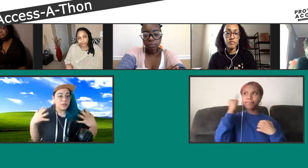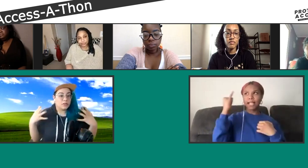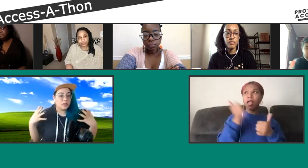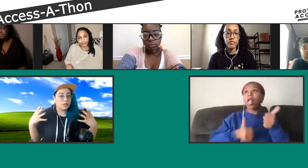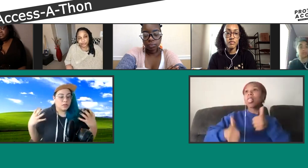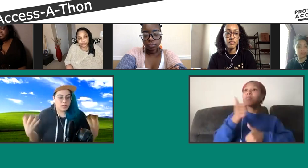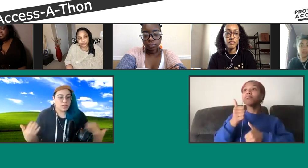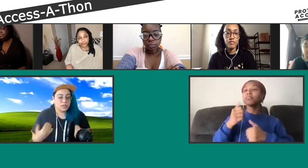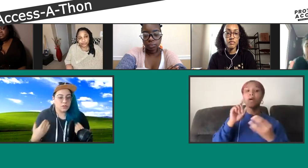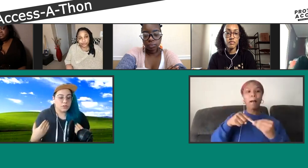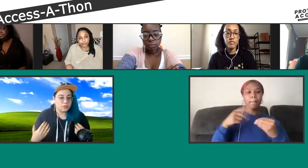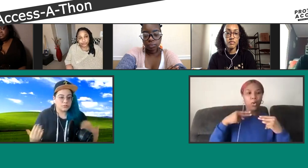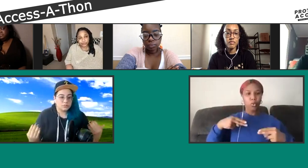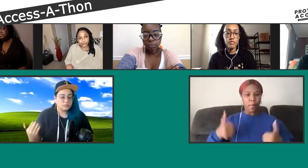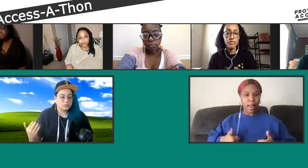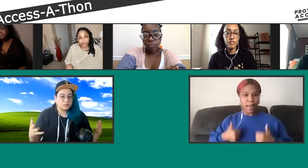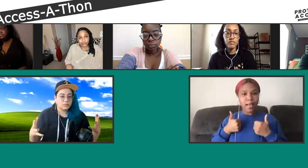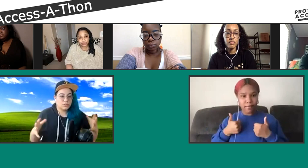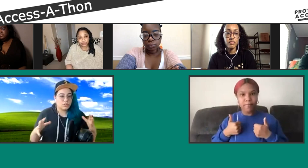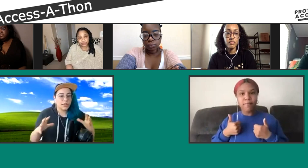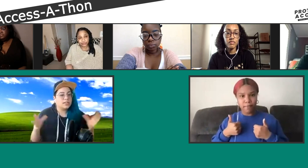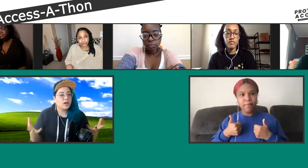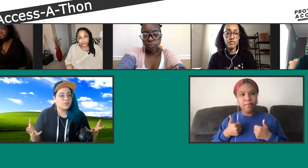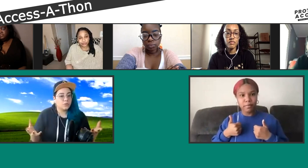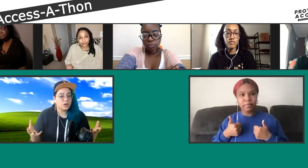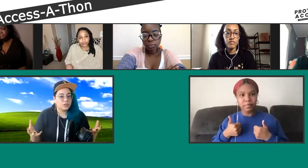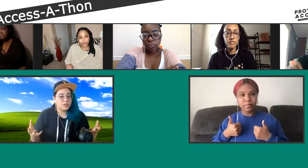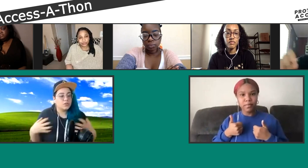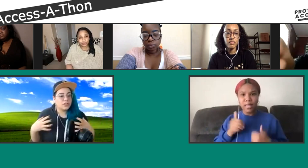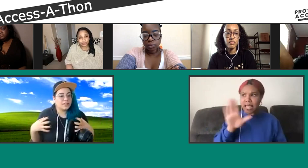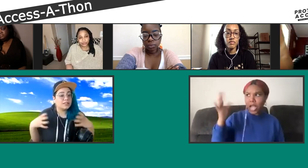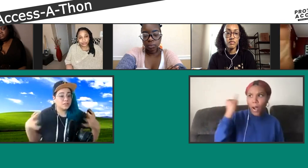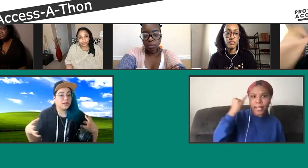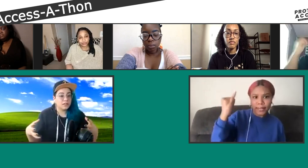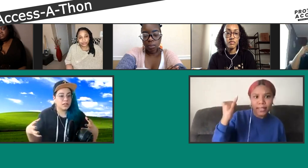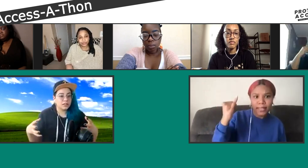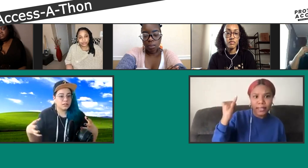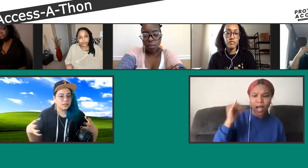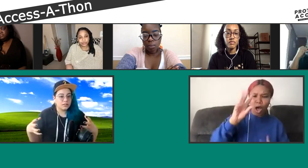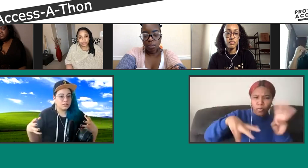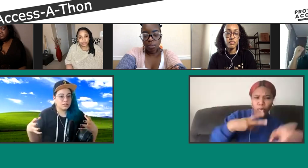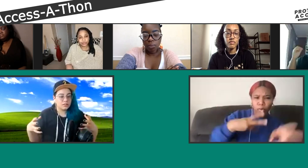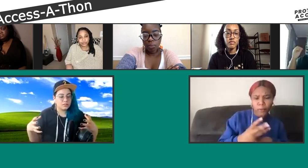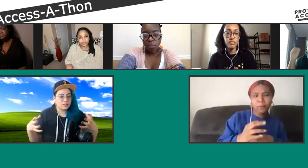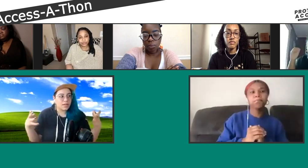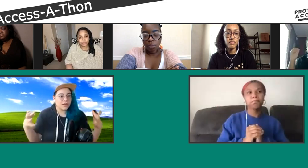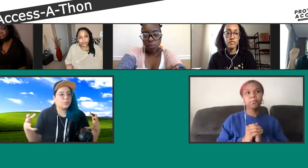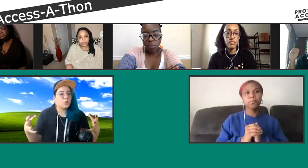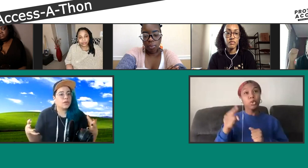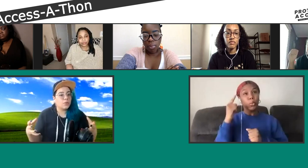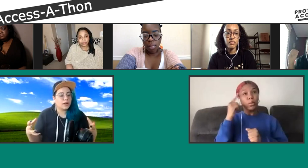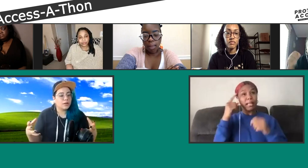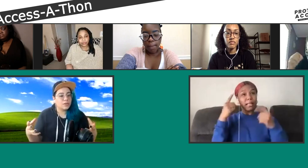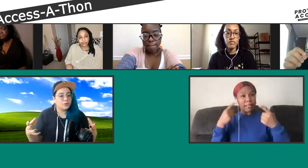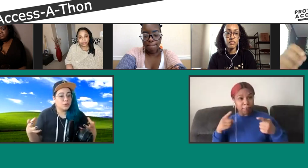internal idea of the world. Do you think that it's finally at a